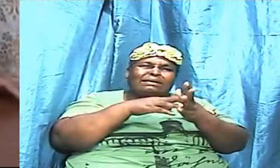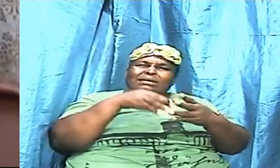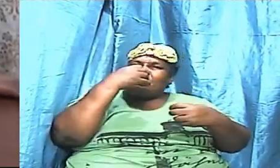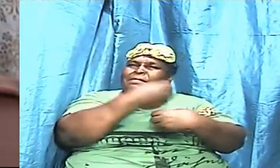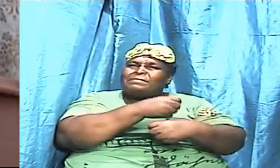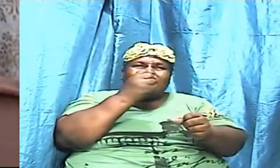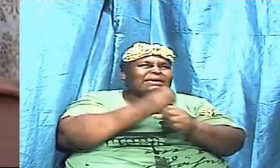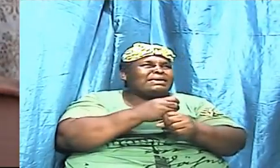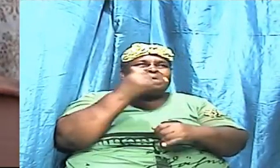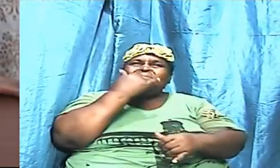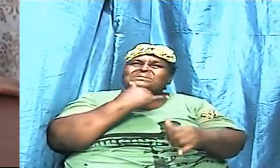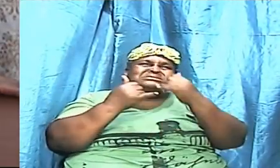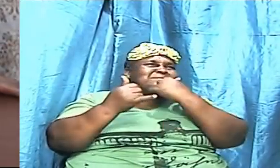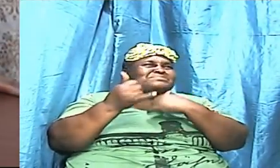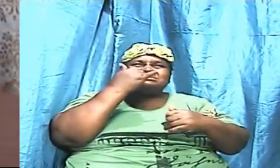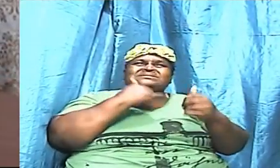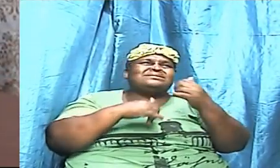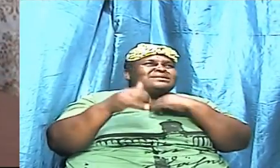a victor